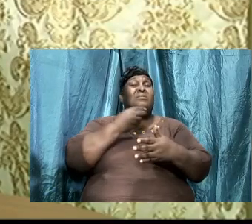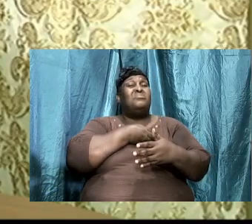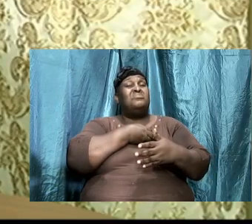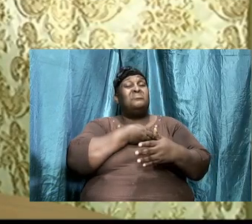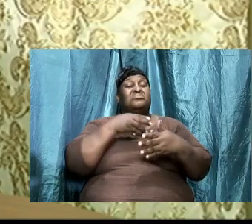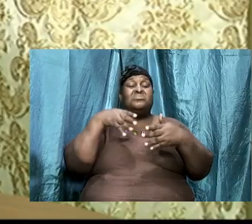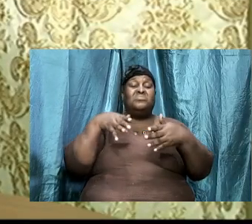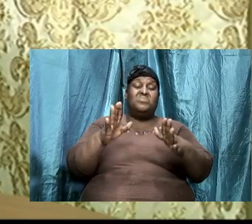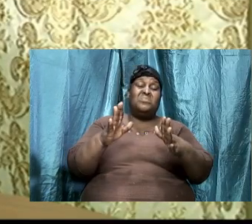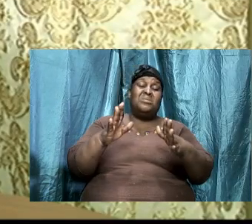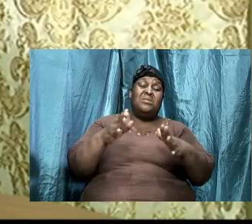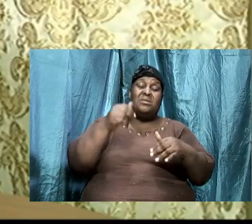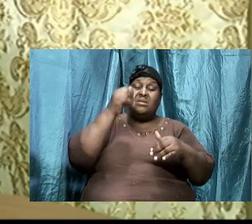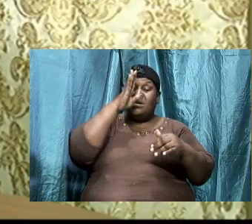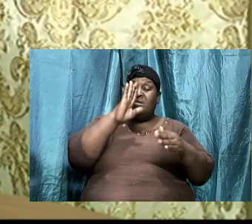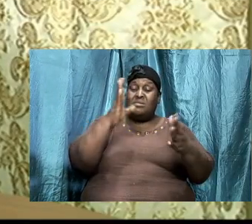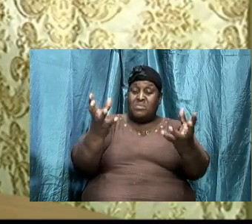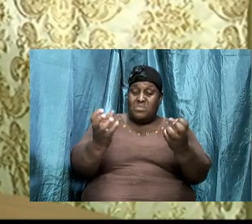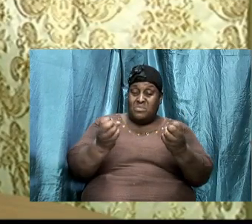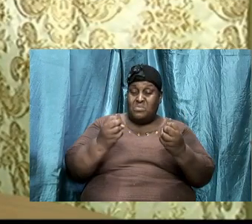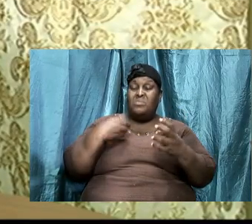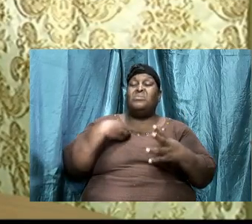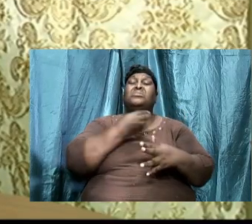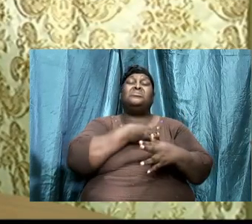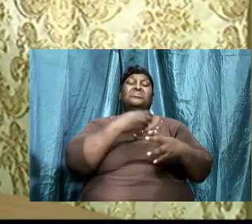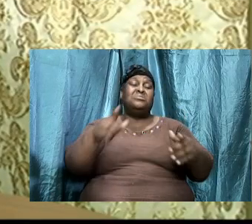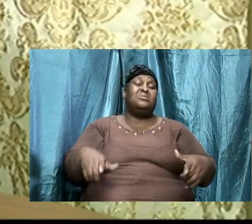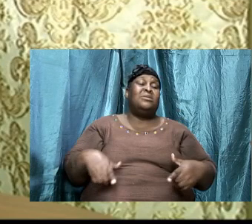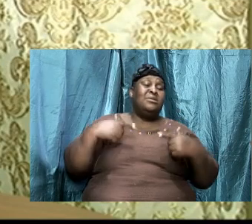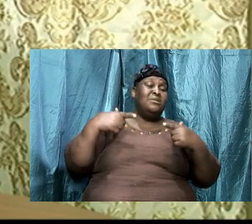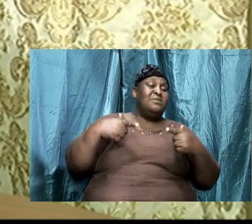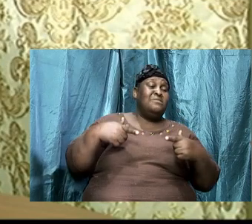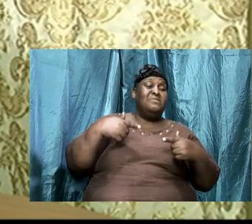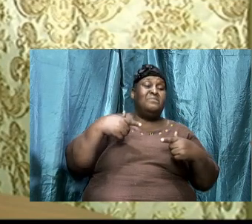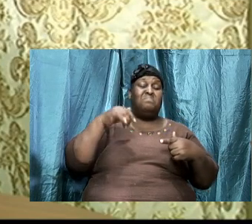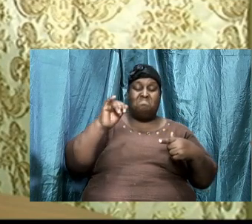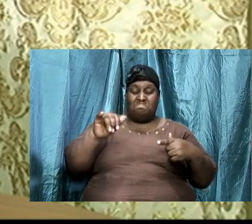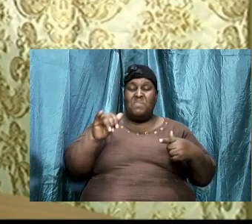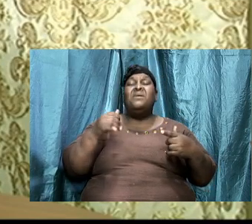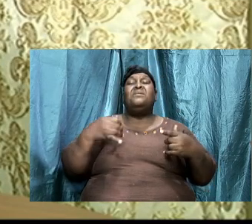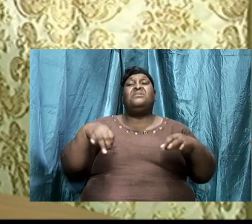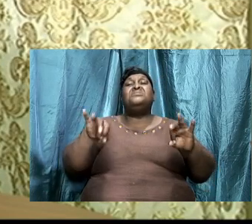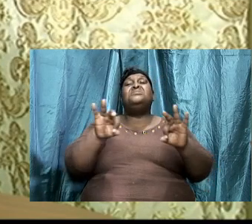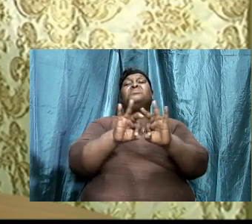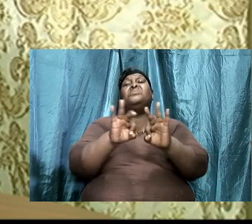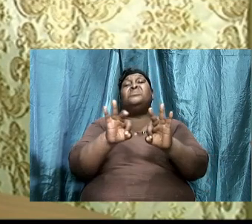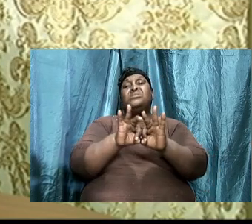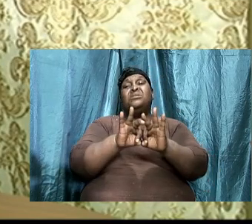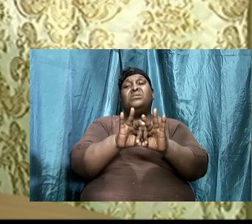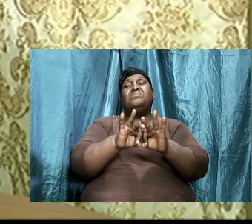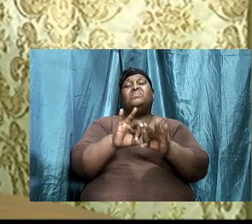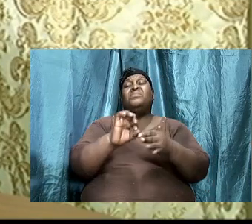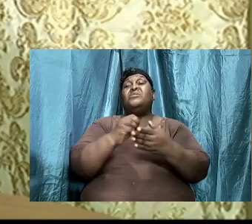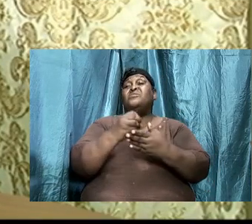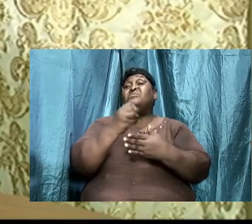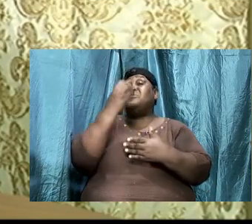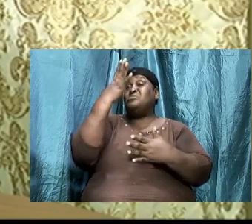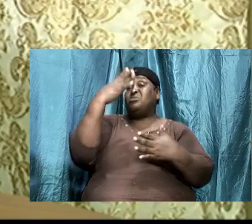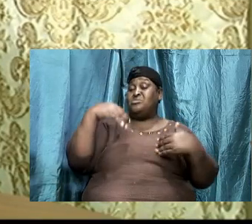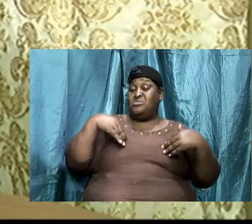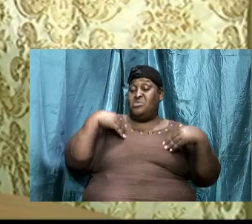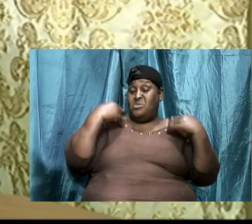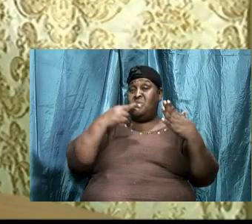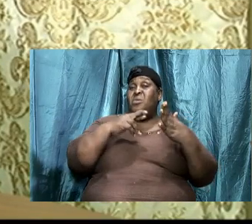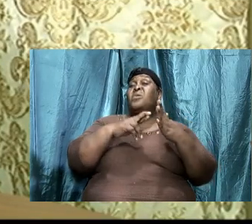to live, then that is important. The rich young ruler, the